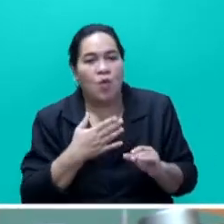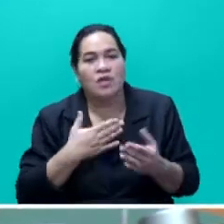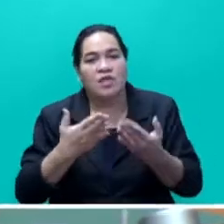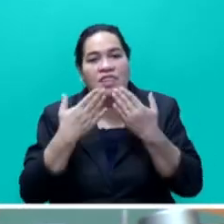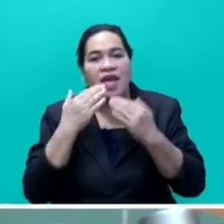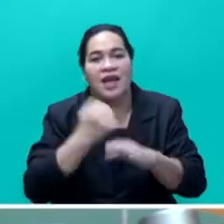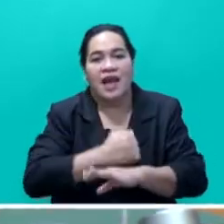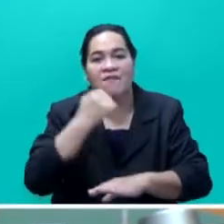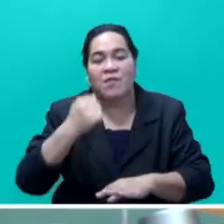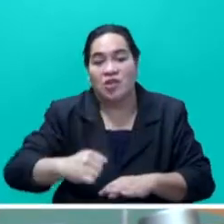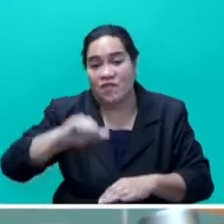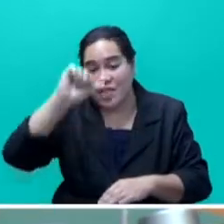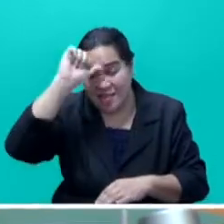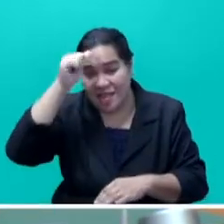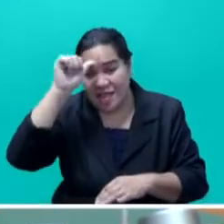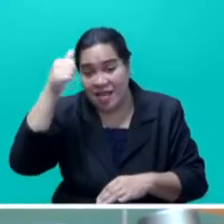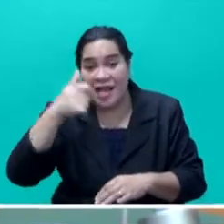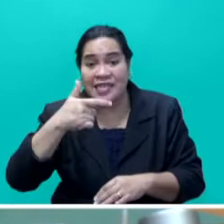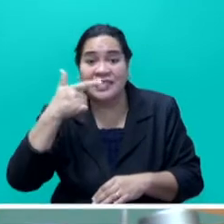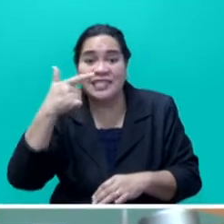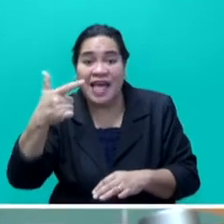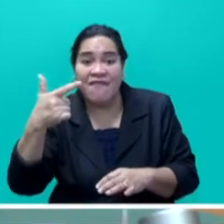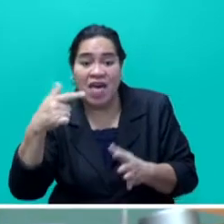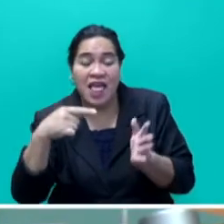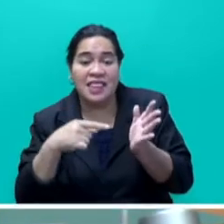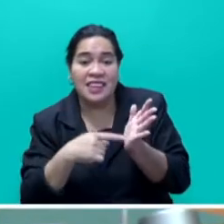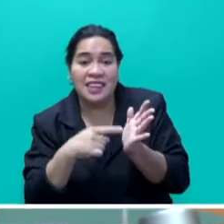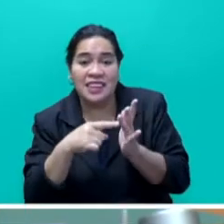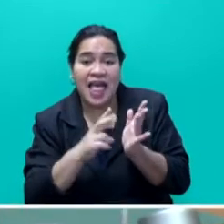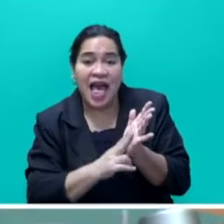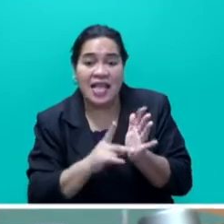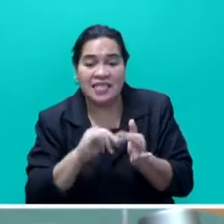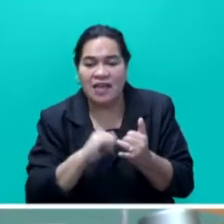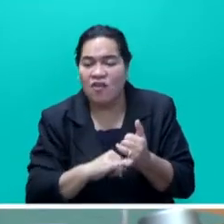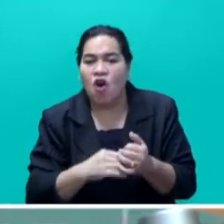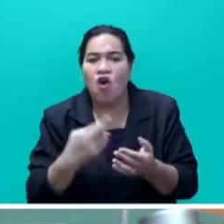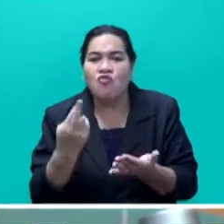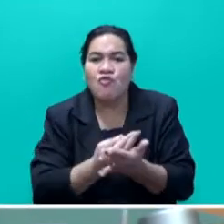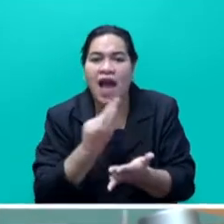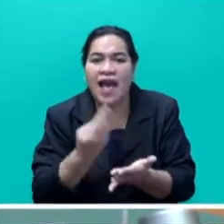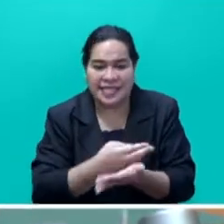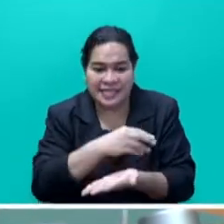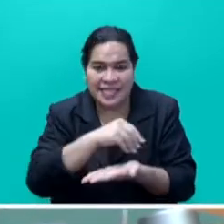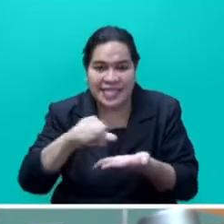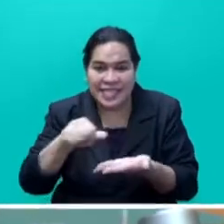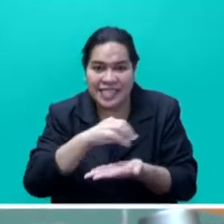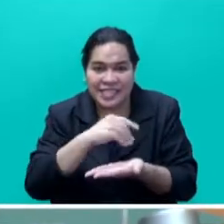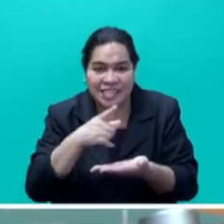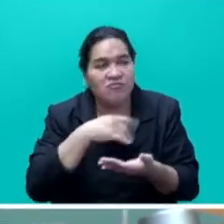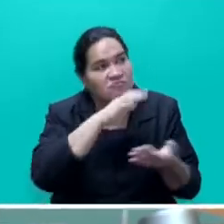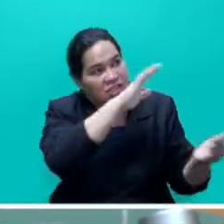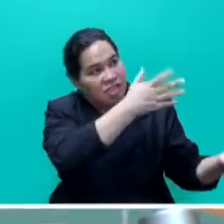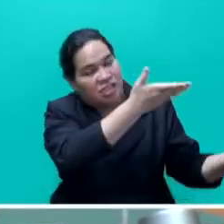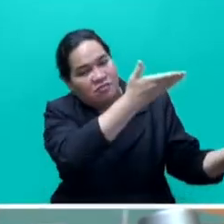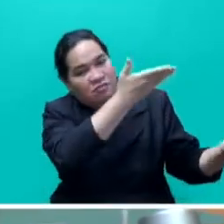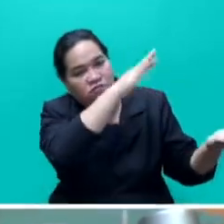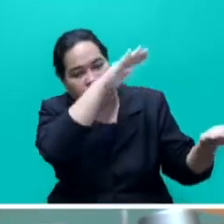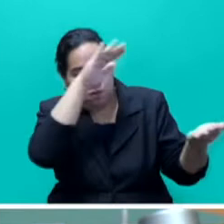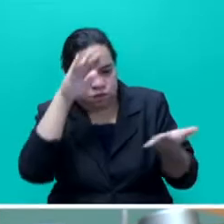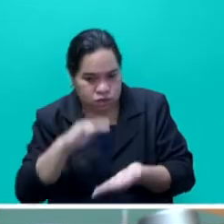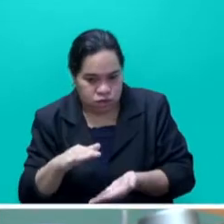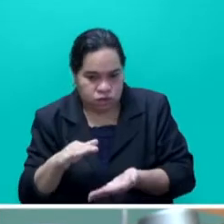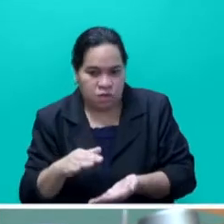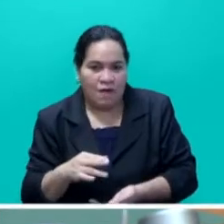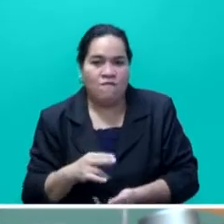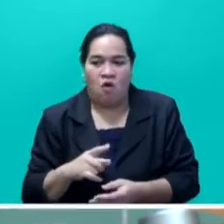providing us with seven tons of seeds, dry seeds, for a selected number of 12 vegetable horticultural